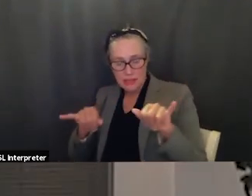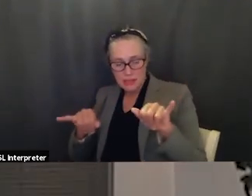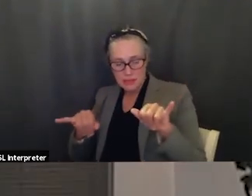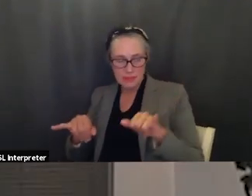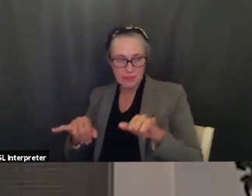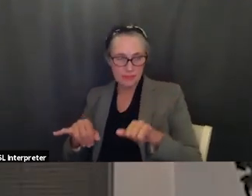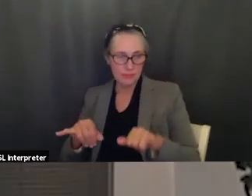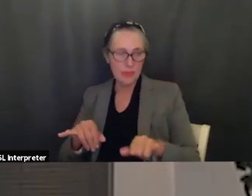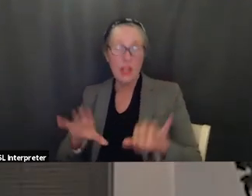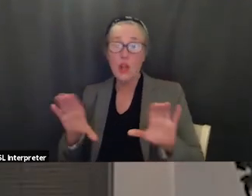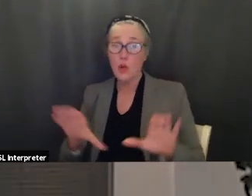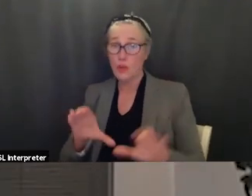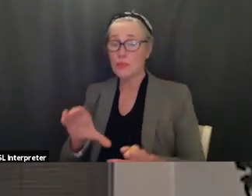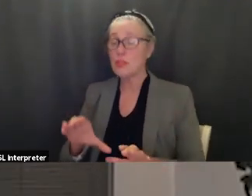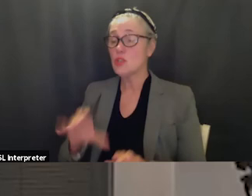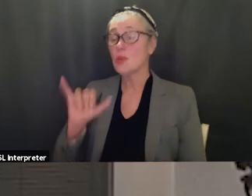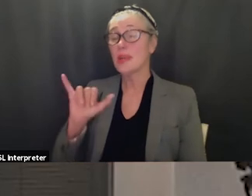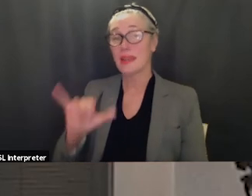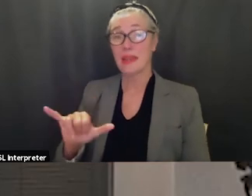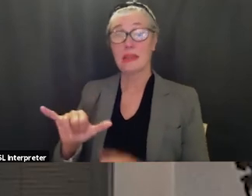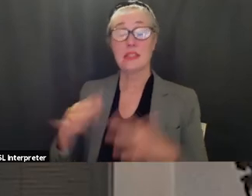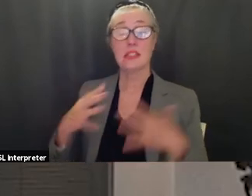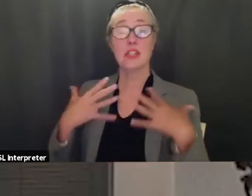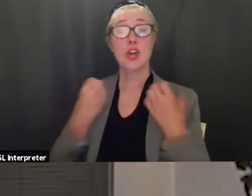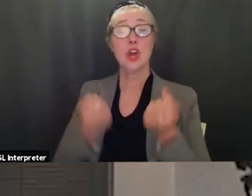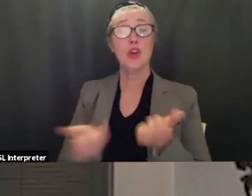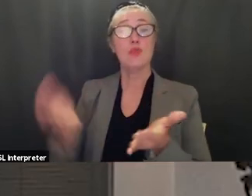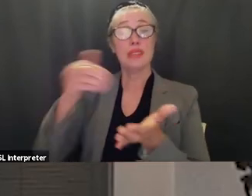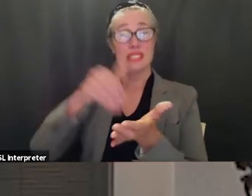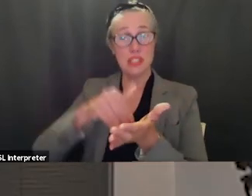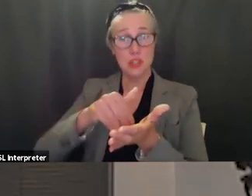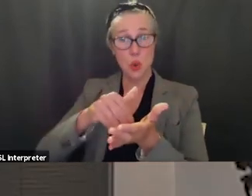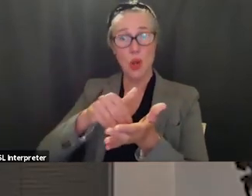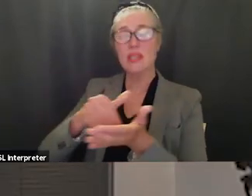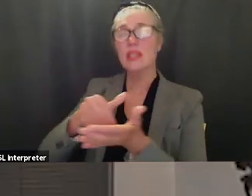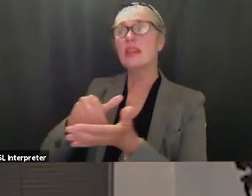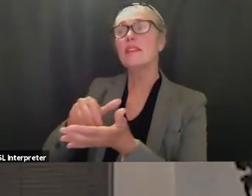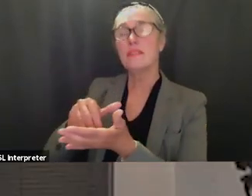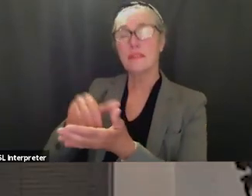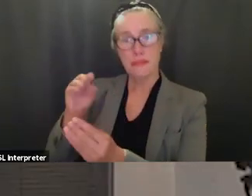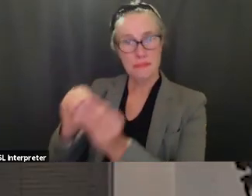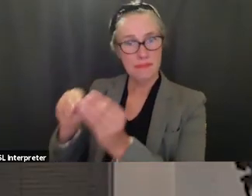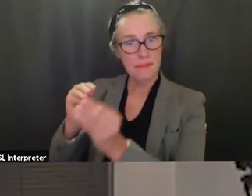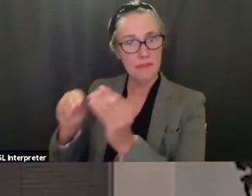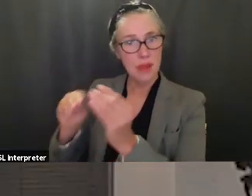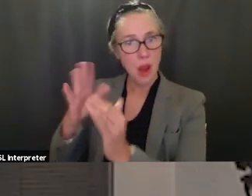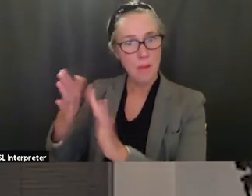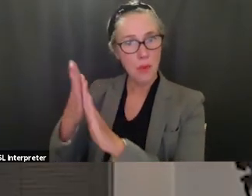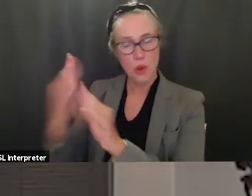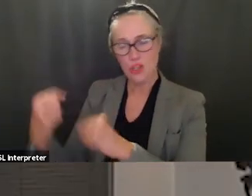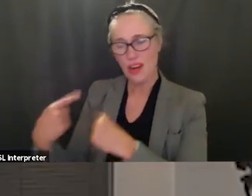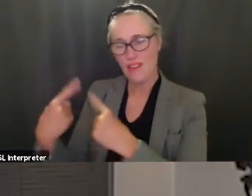restorative approaches since 2012 in this district and and really